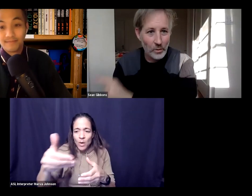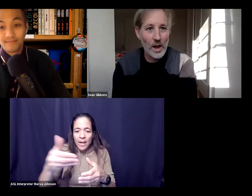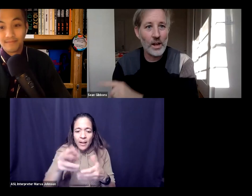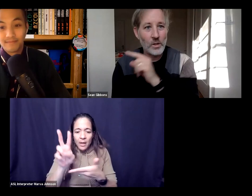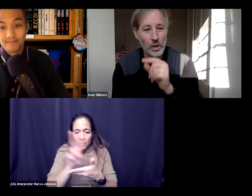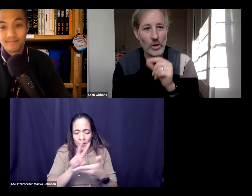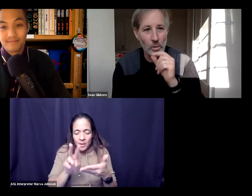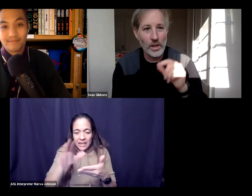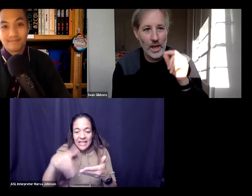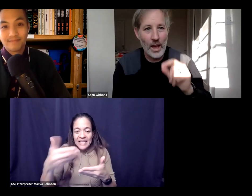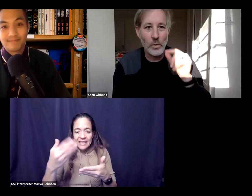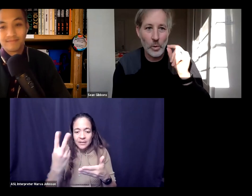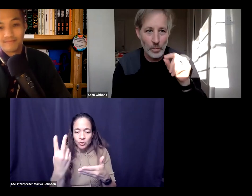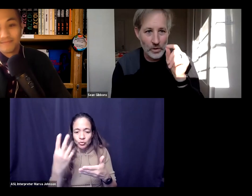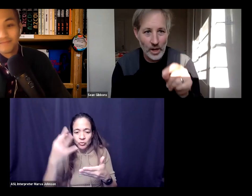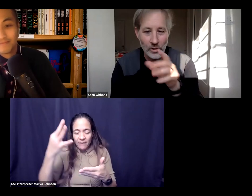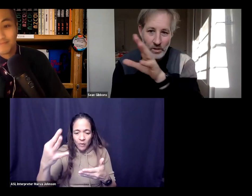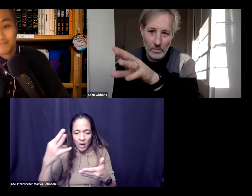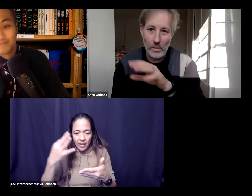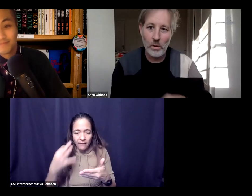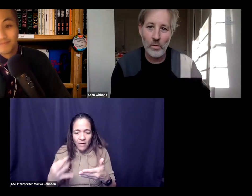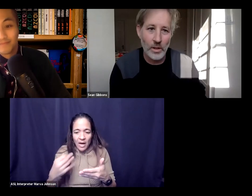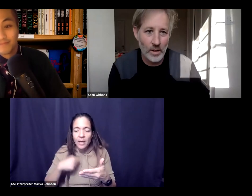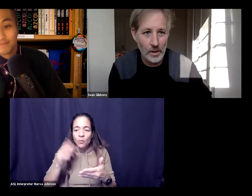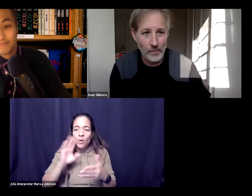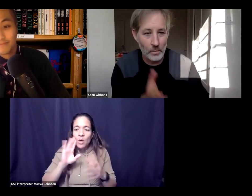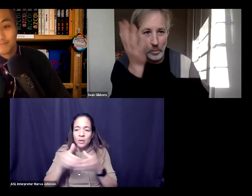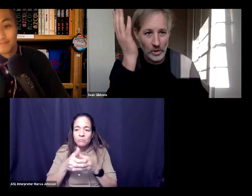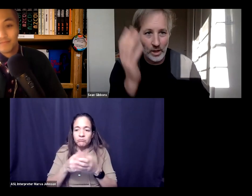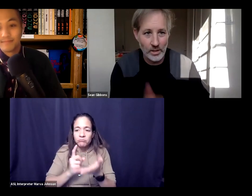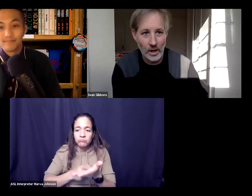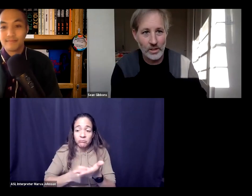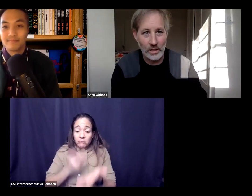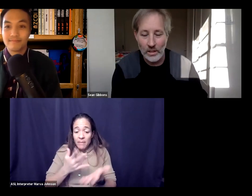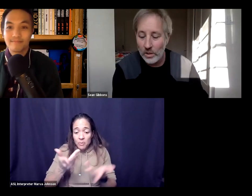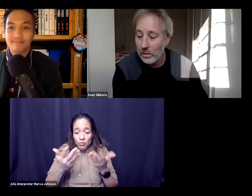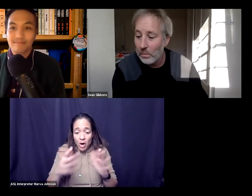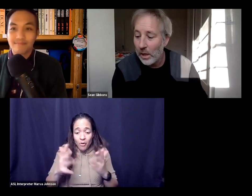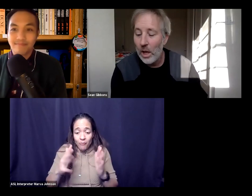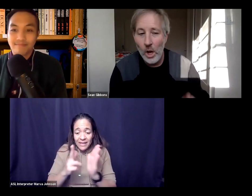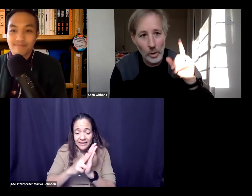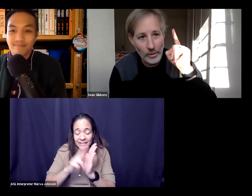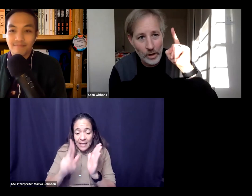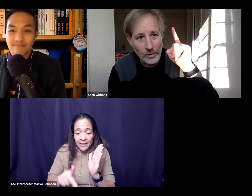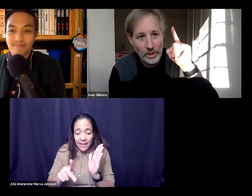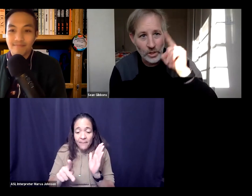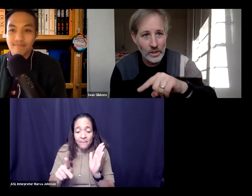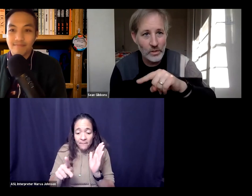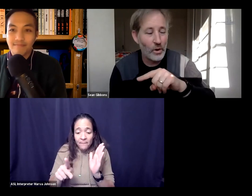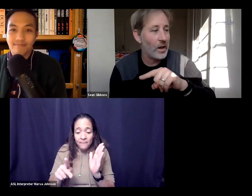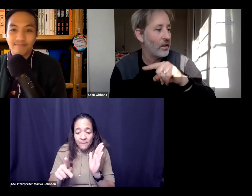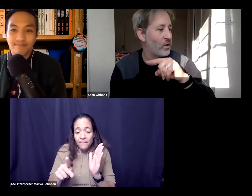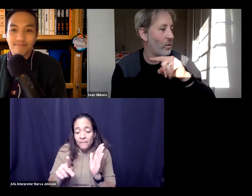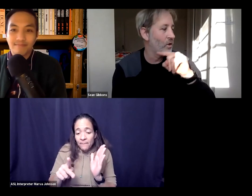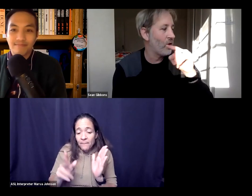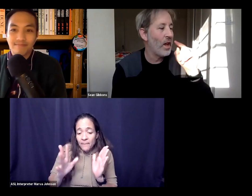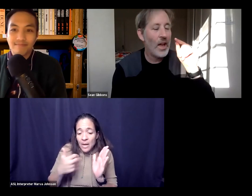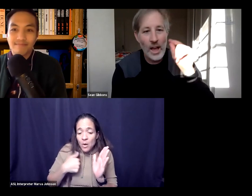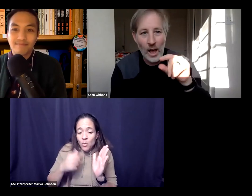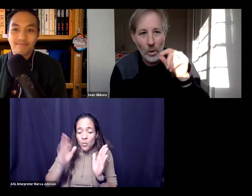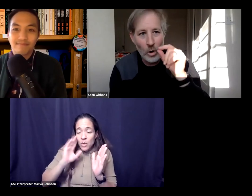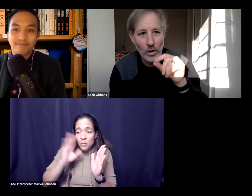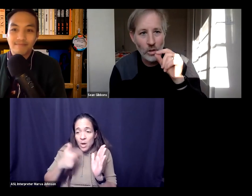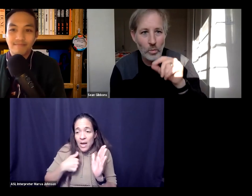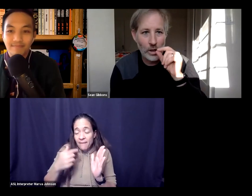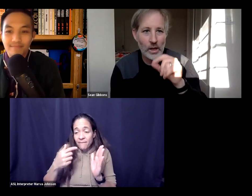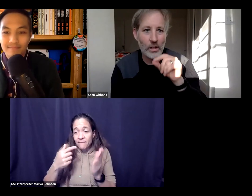next two fridays we are going to have group discussions and maybe you've already signed up for them in which case i'll see you soon but we're gonna have a conversation this friday that's focused on